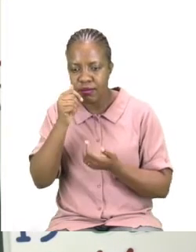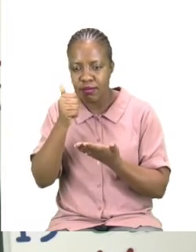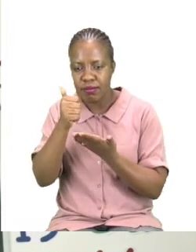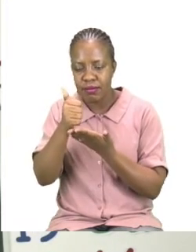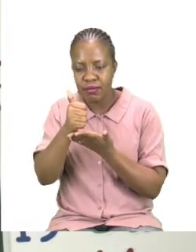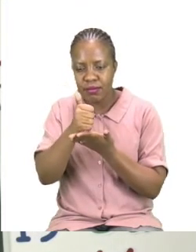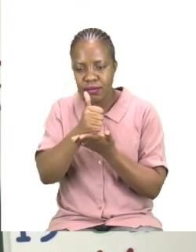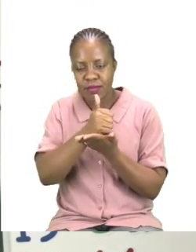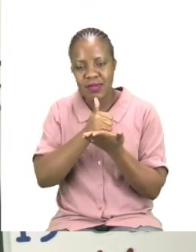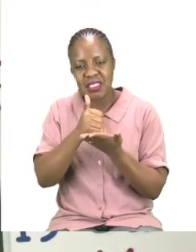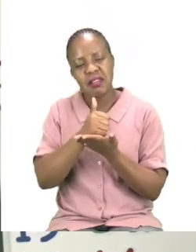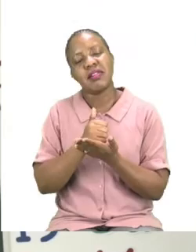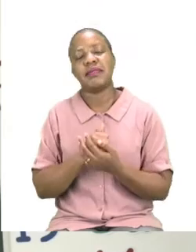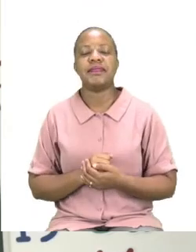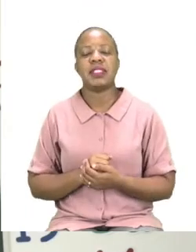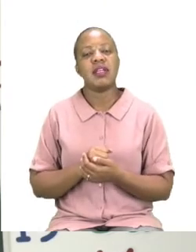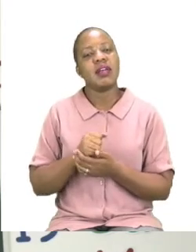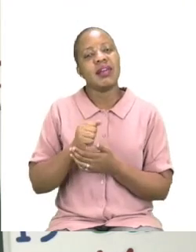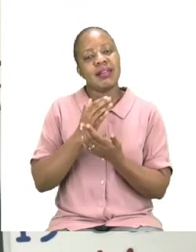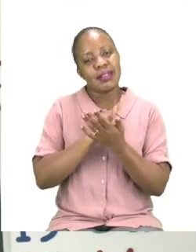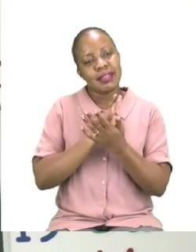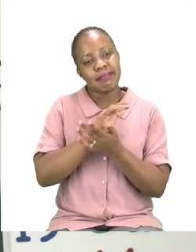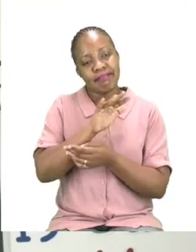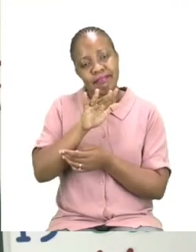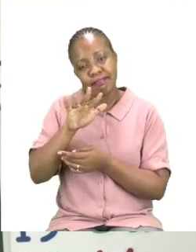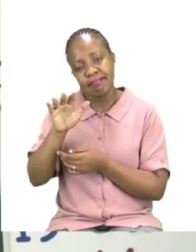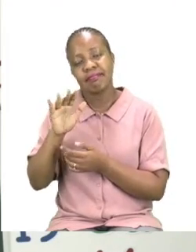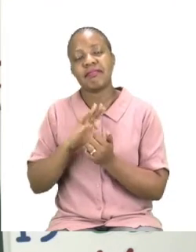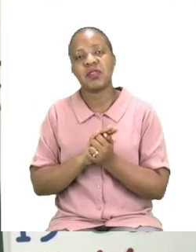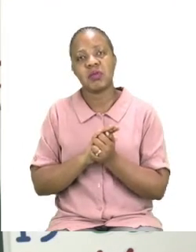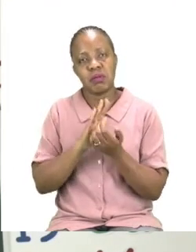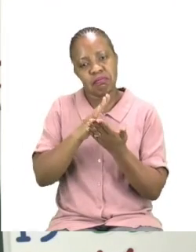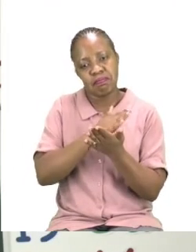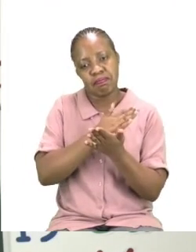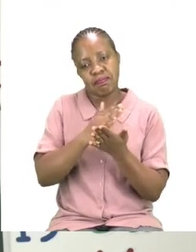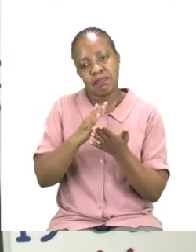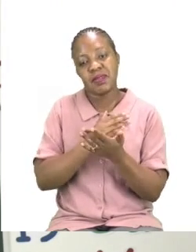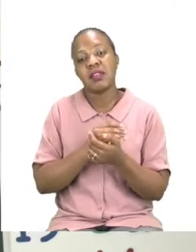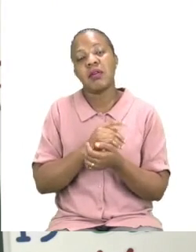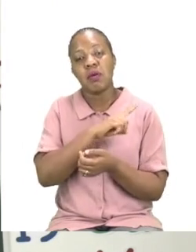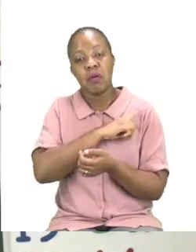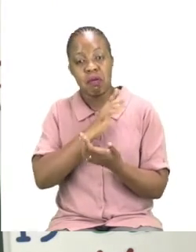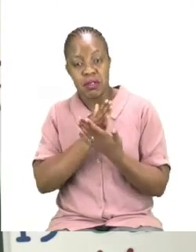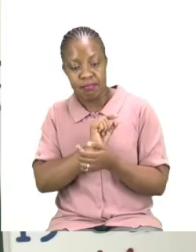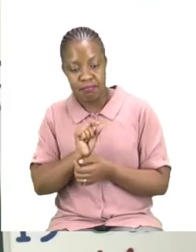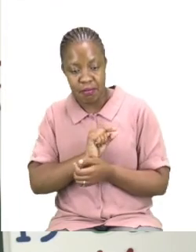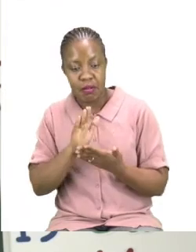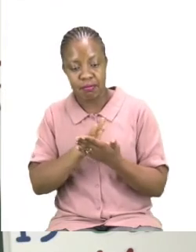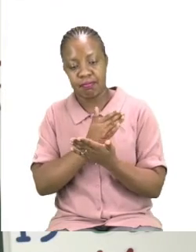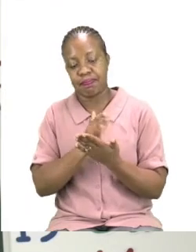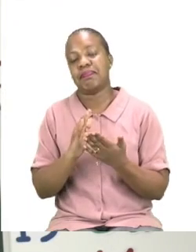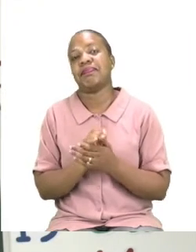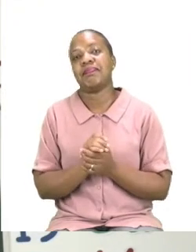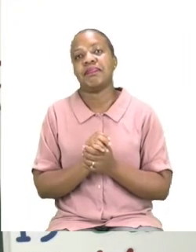because there are some words that might share letters. Have fun. I will see you just now.